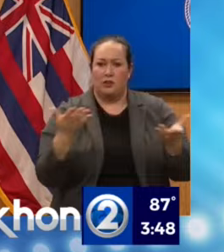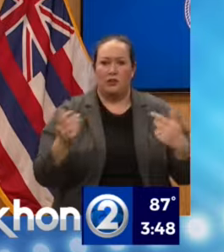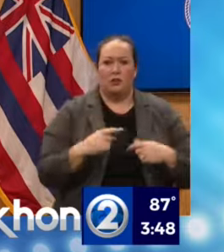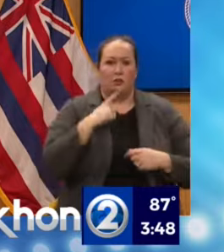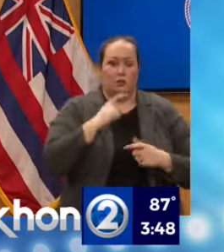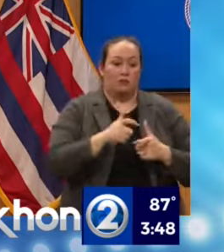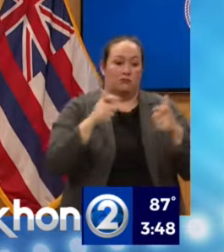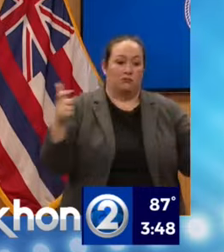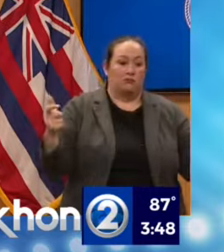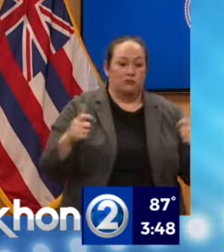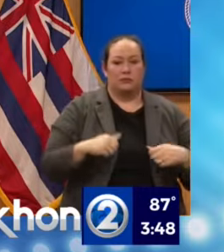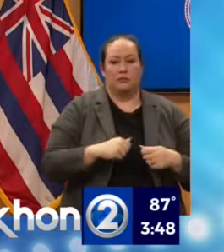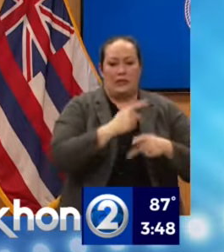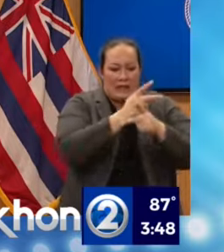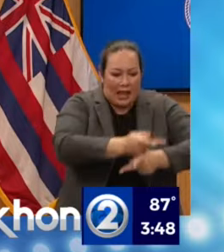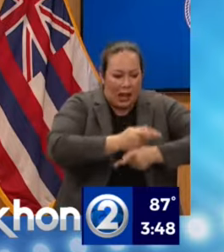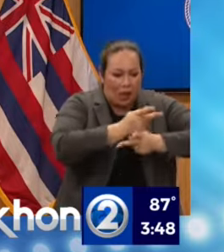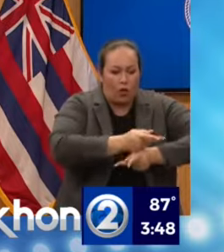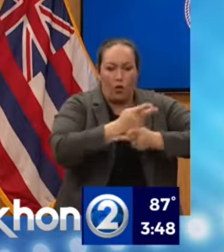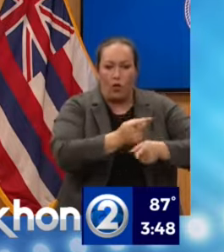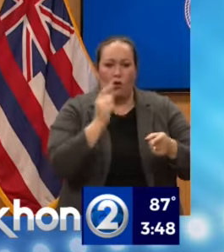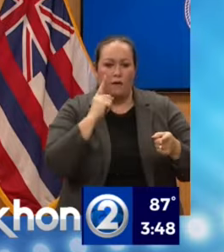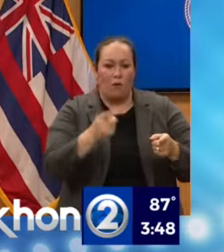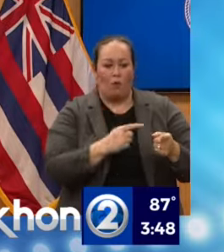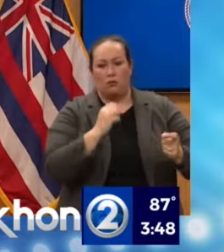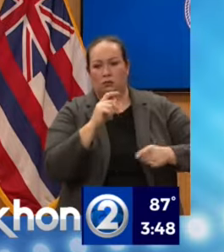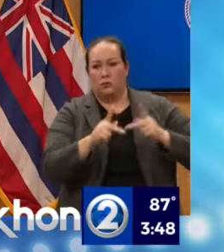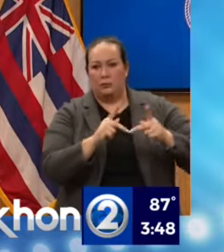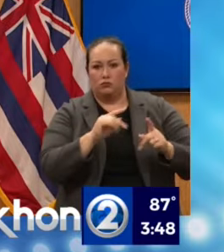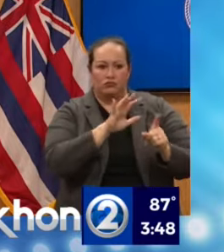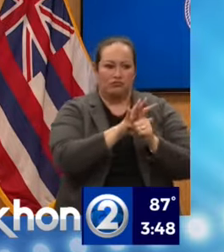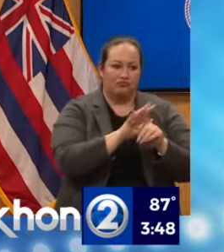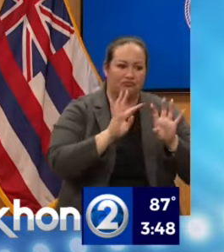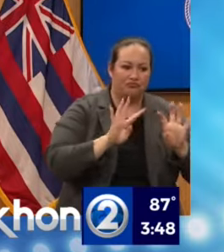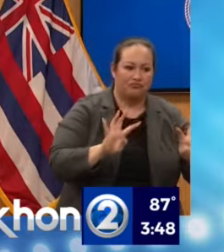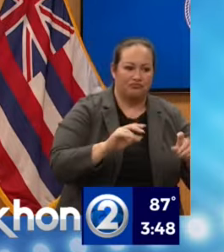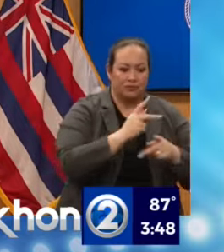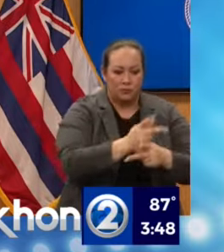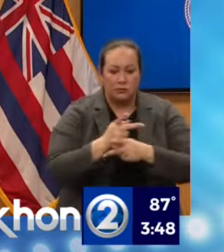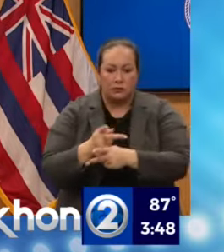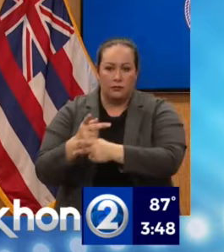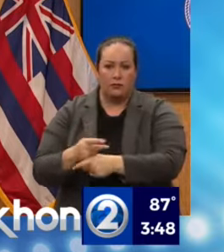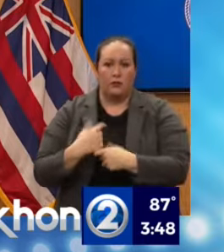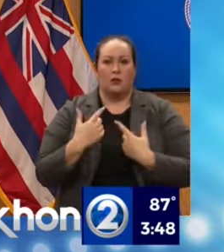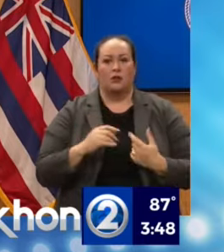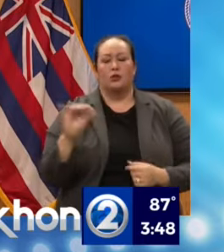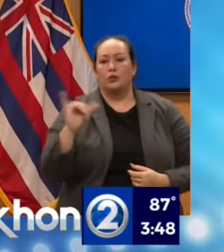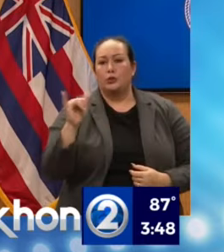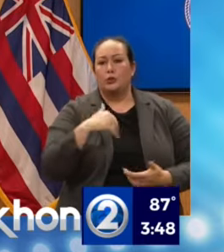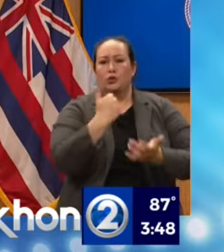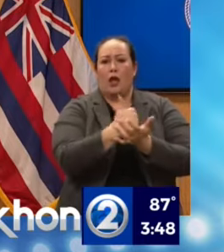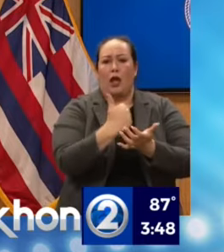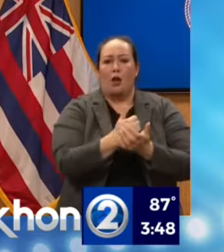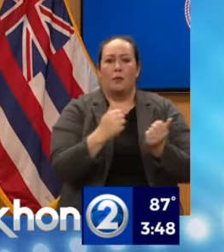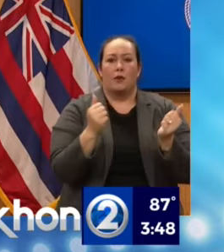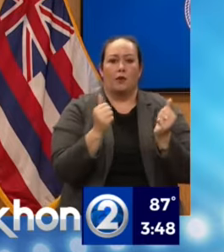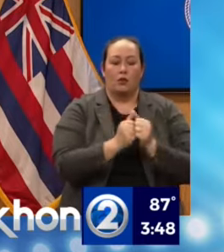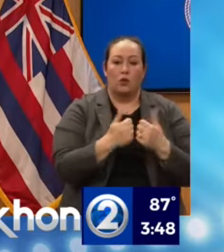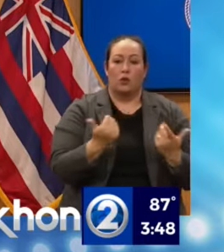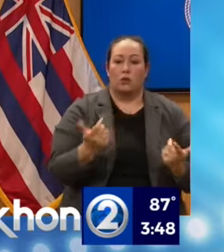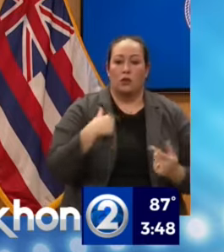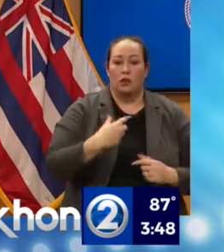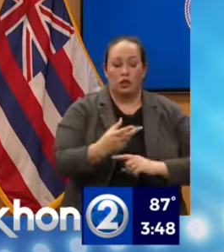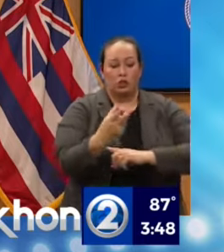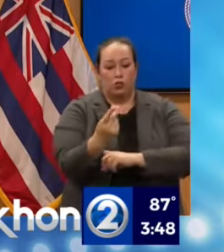care, commodities, and also bringing in some search and rescue teams that help with cadaver dogs to look for